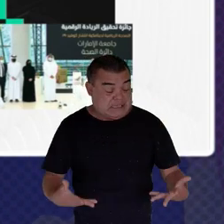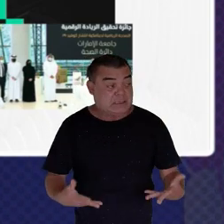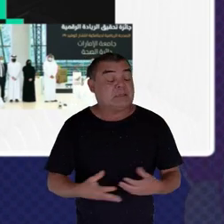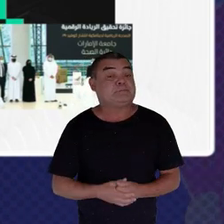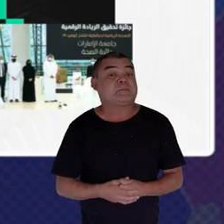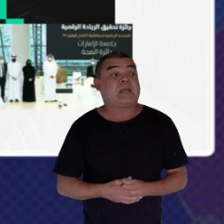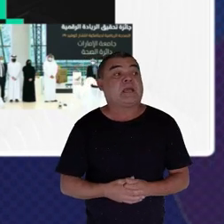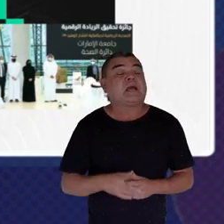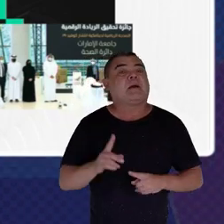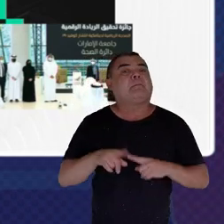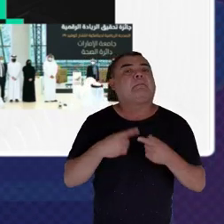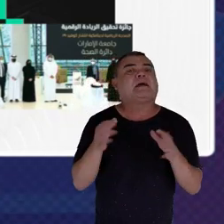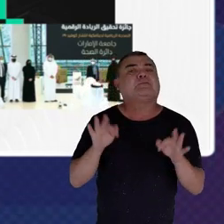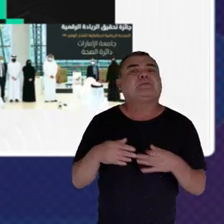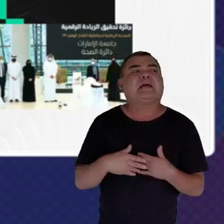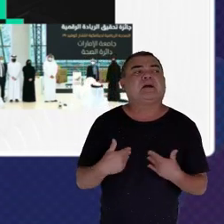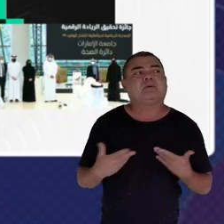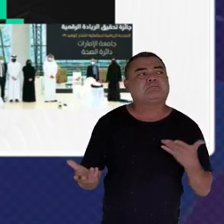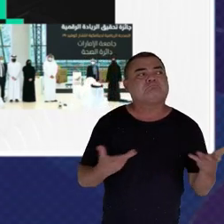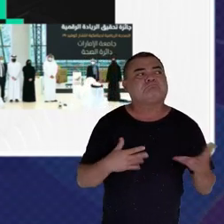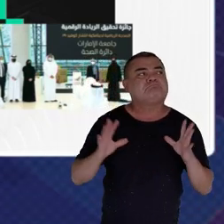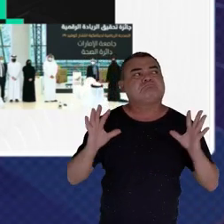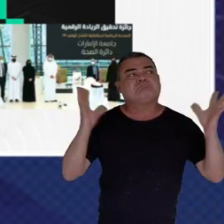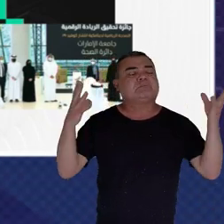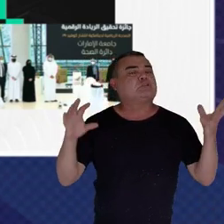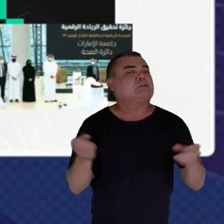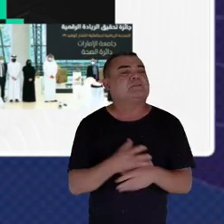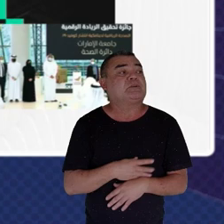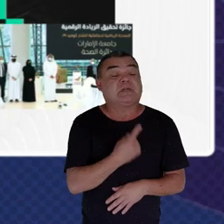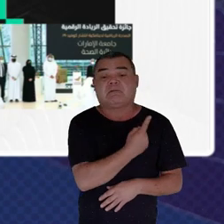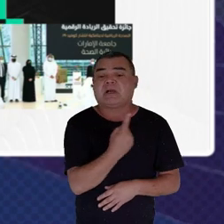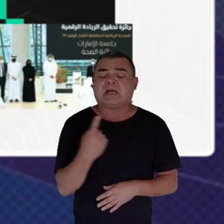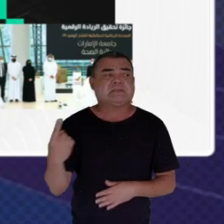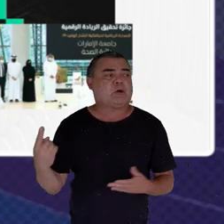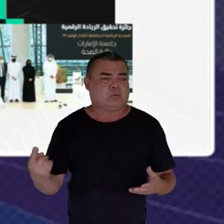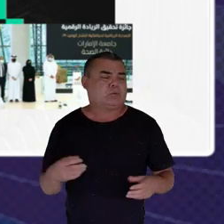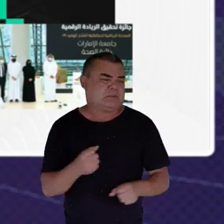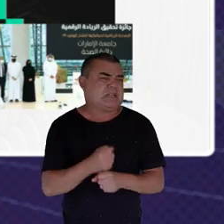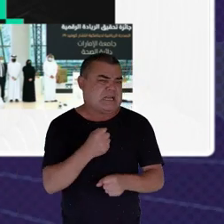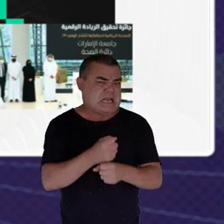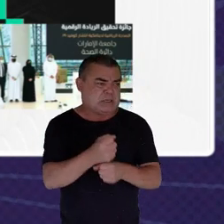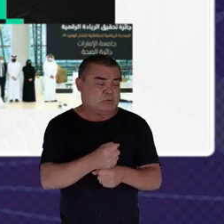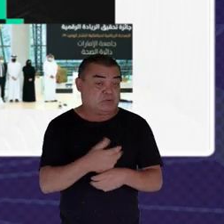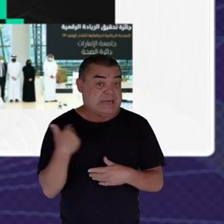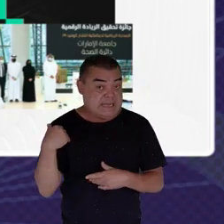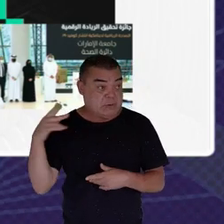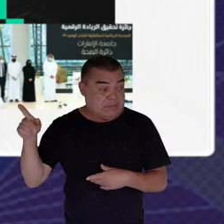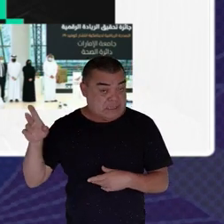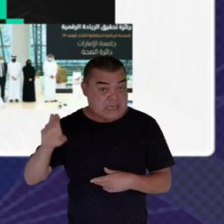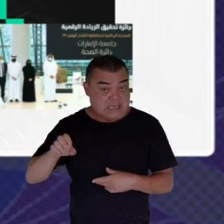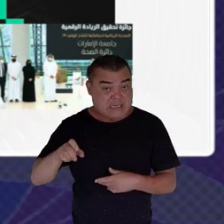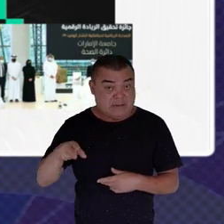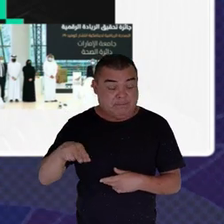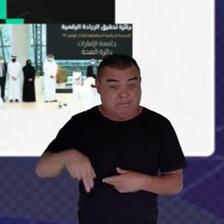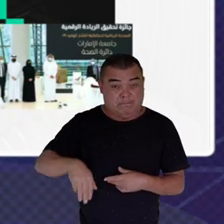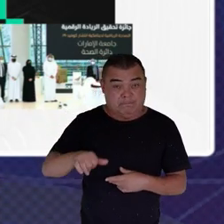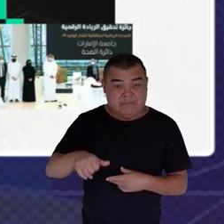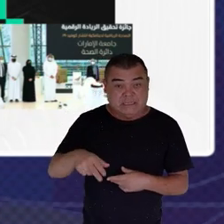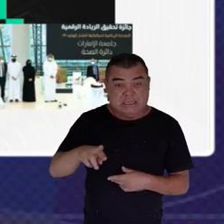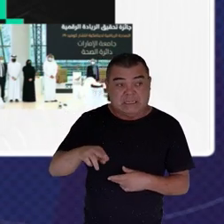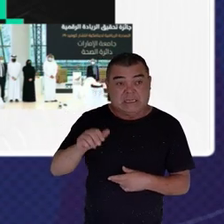about celebrating innovation So every year in the United Arab Emirates We host the UAE Innovation Month Which is the largest nationwide